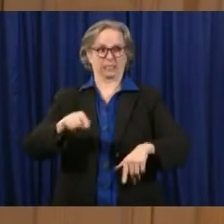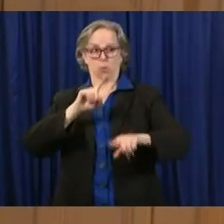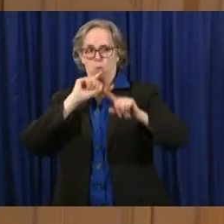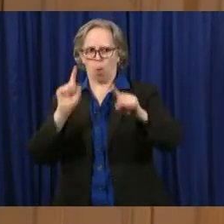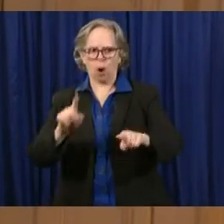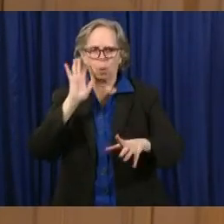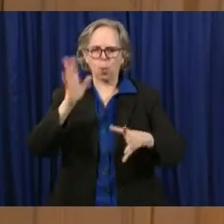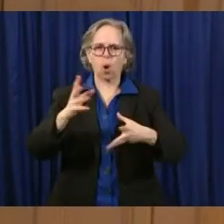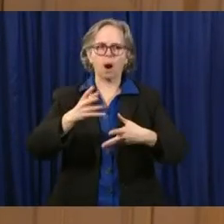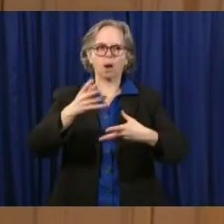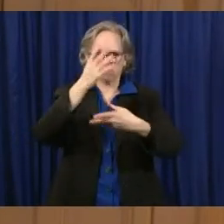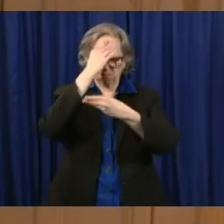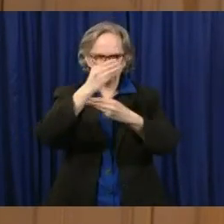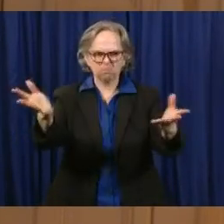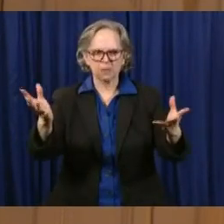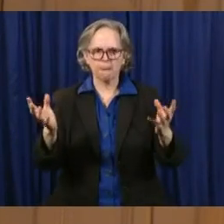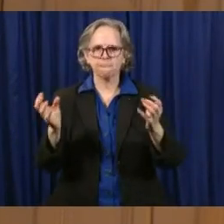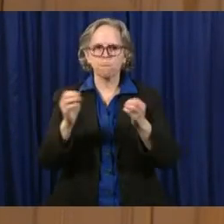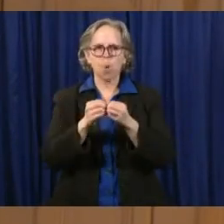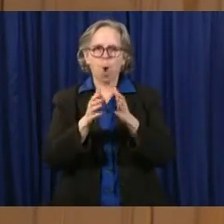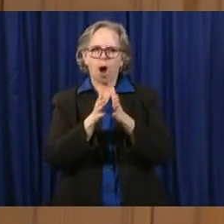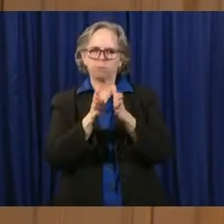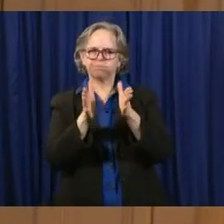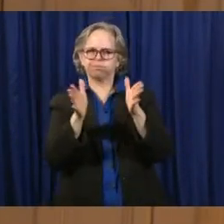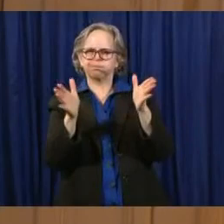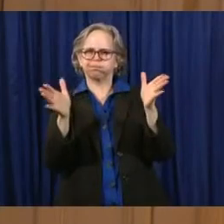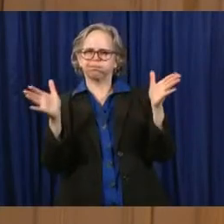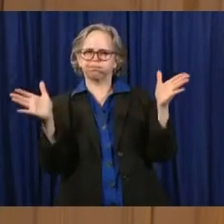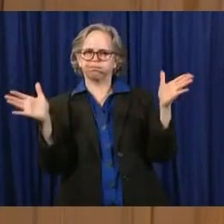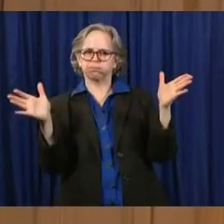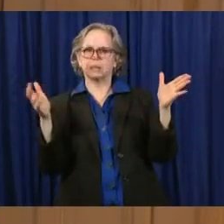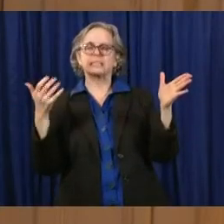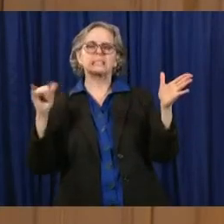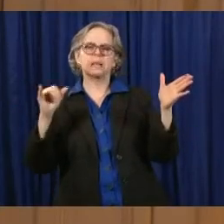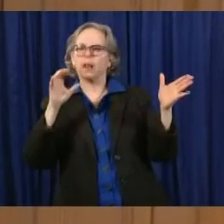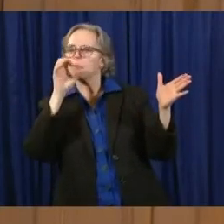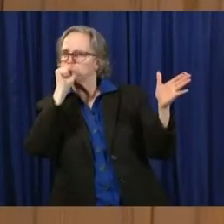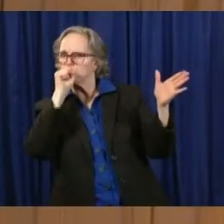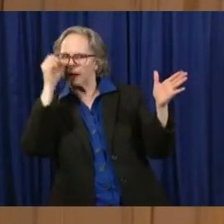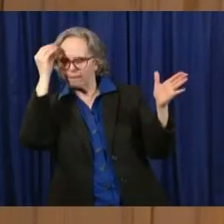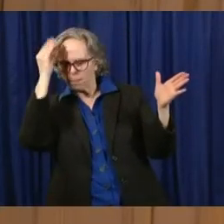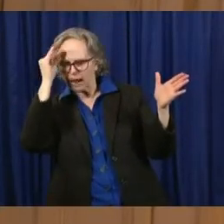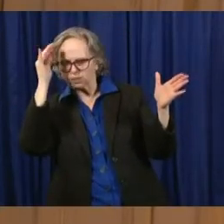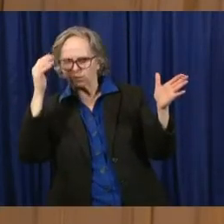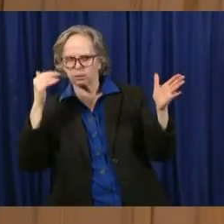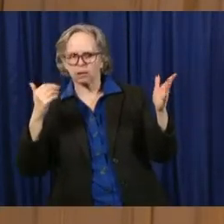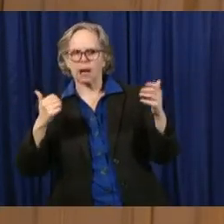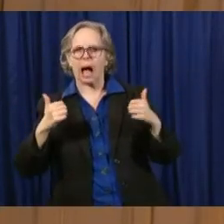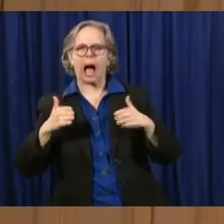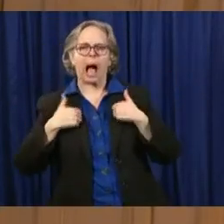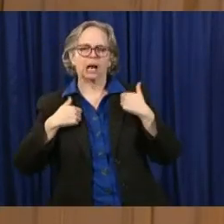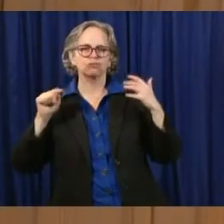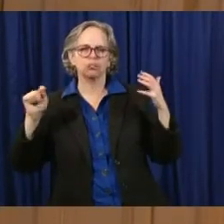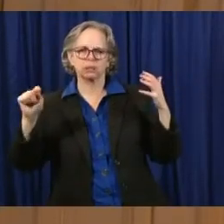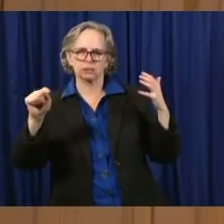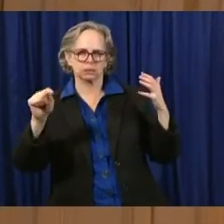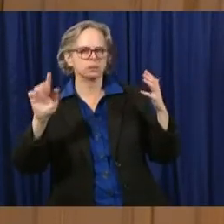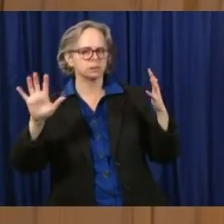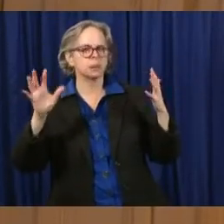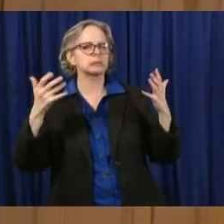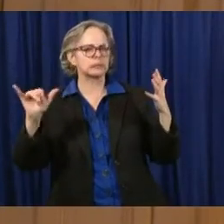the addresses of folks who are cases. And this order protects that as confidential information for